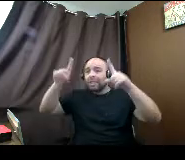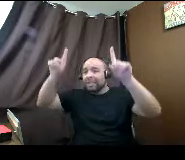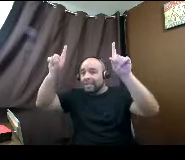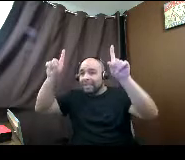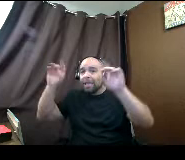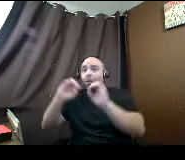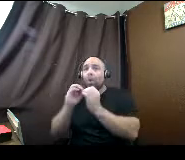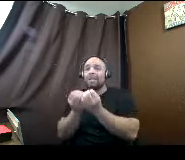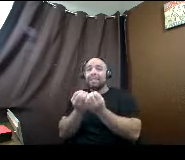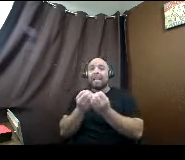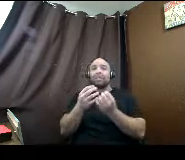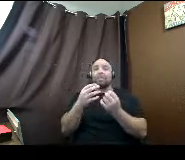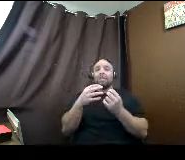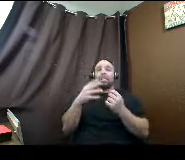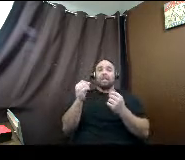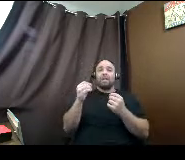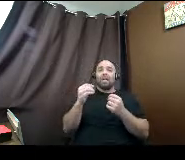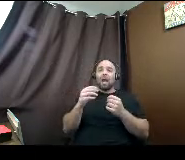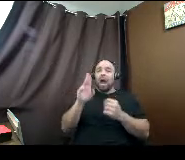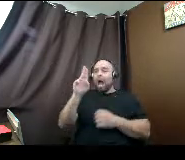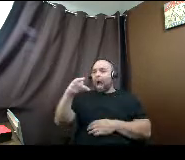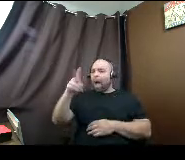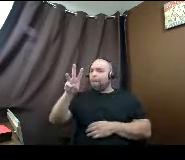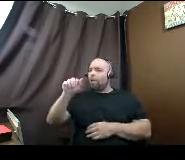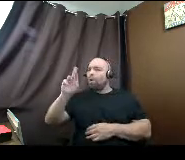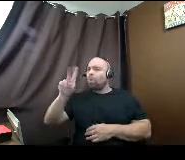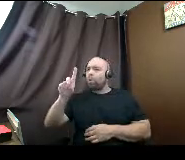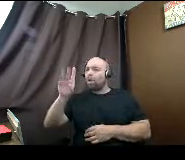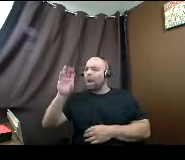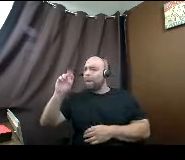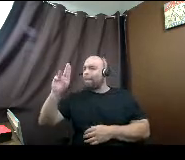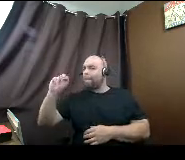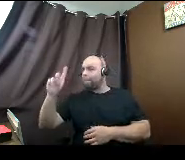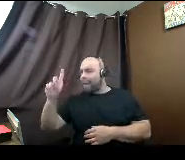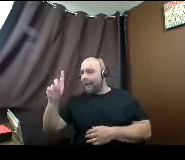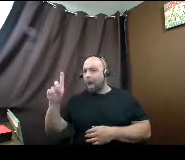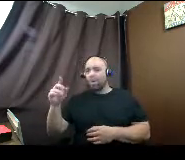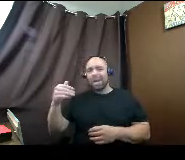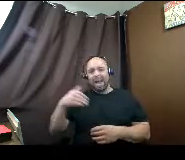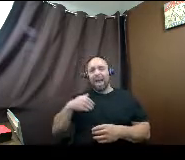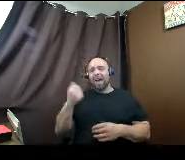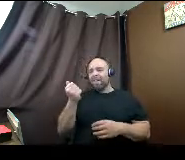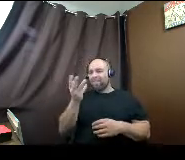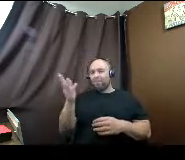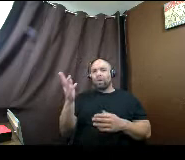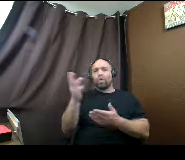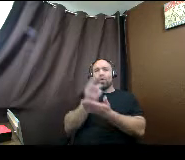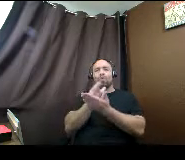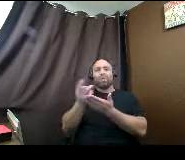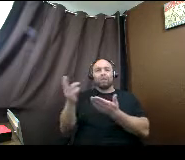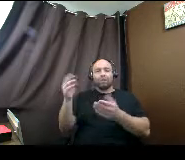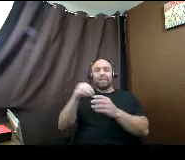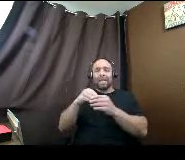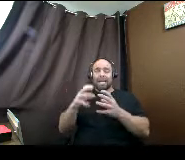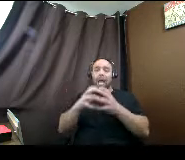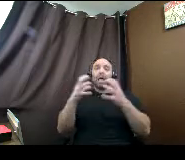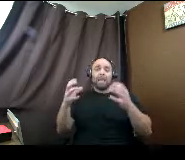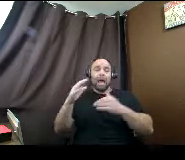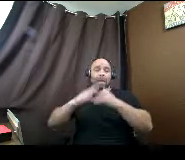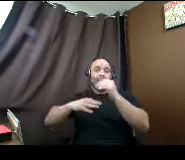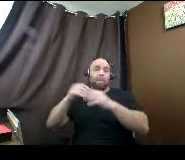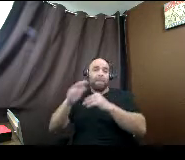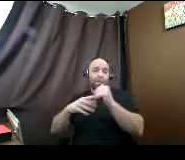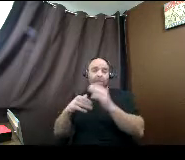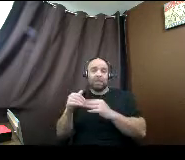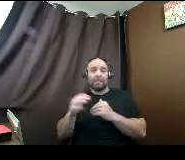Washington, Upward Bound. And those are several resources that are in a lot of our buildings. Our